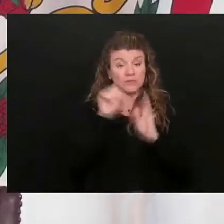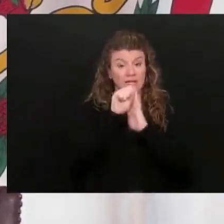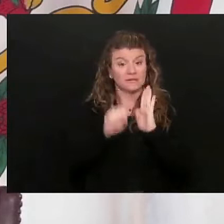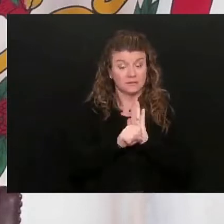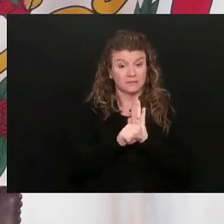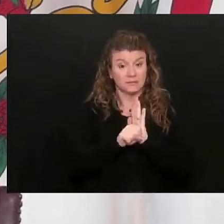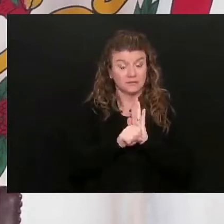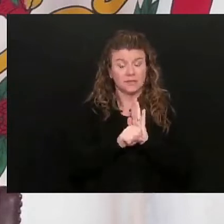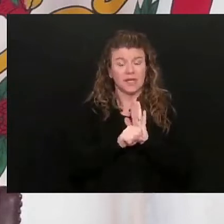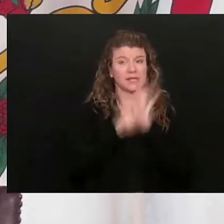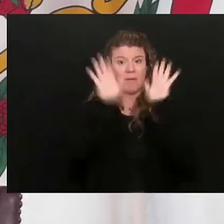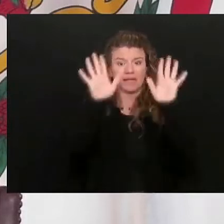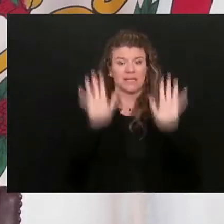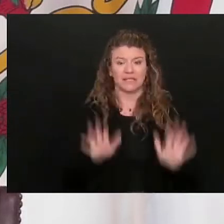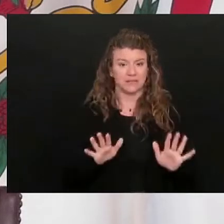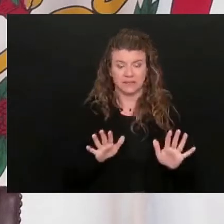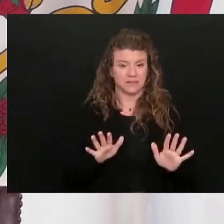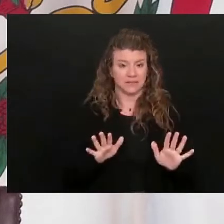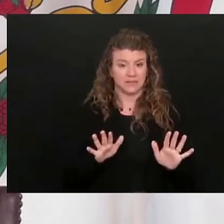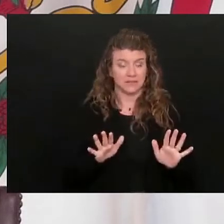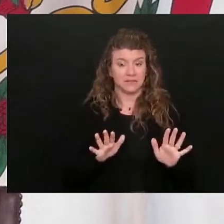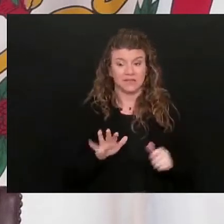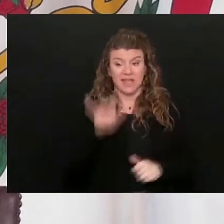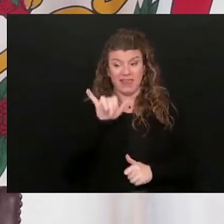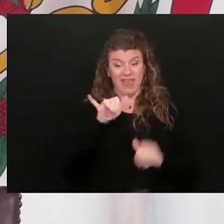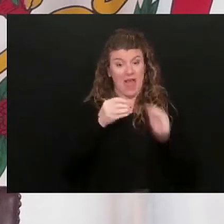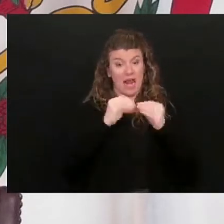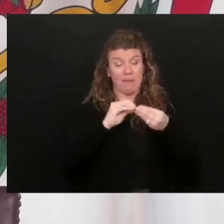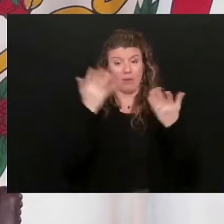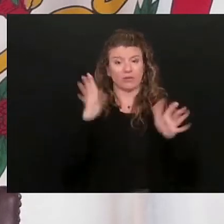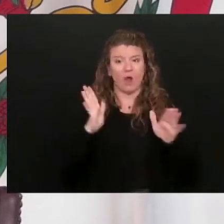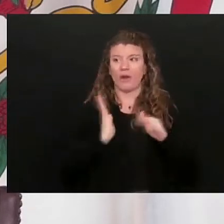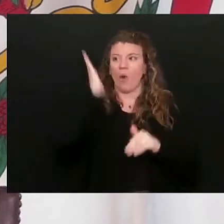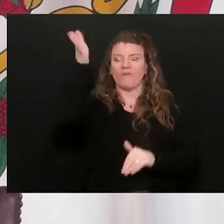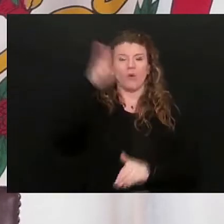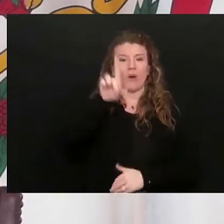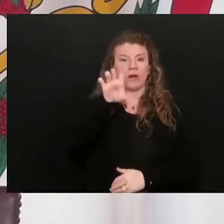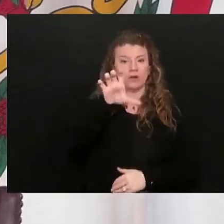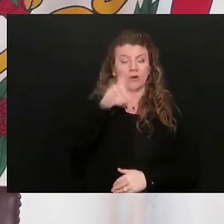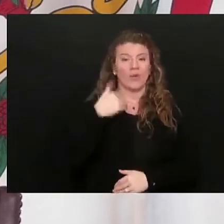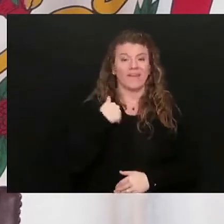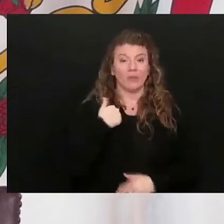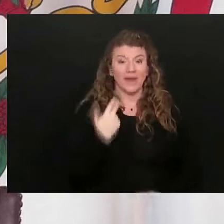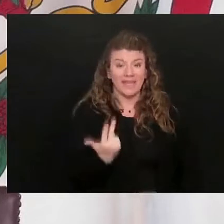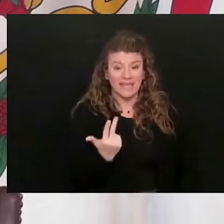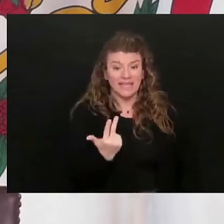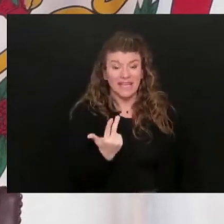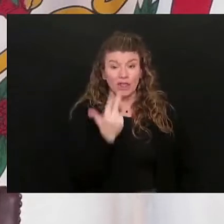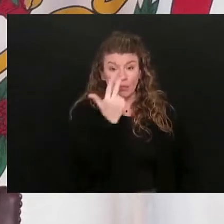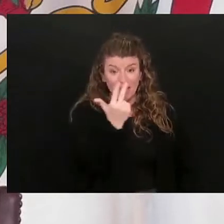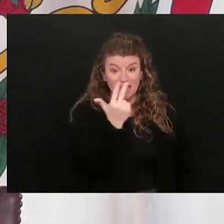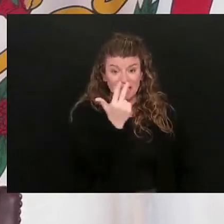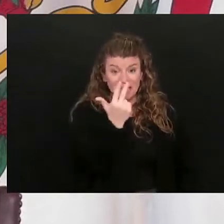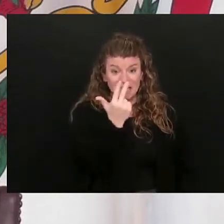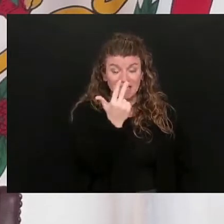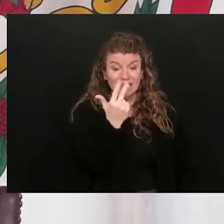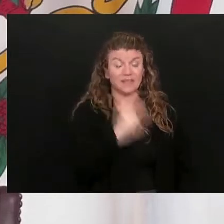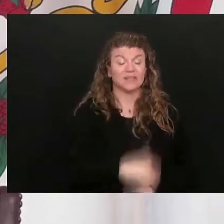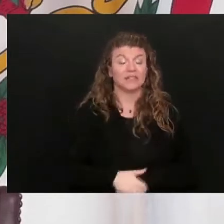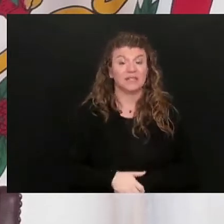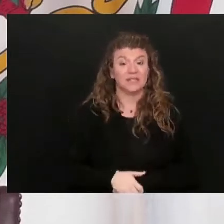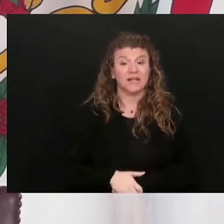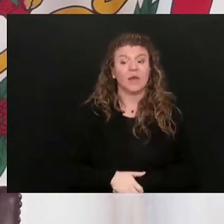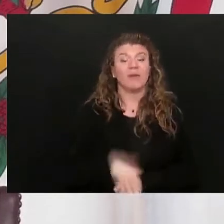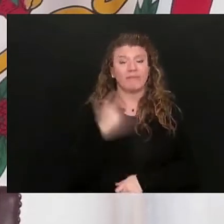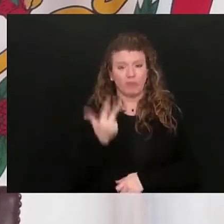It's amazing. That number was well over a hundred. We have three. Three. We also have three